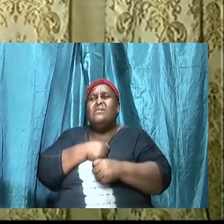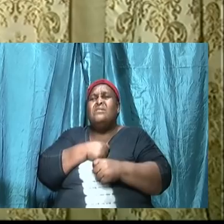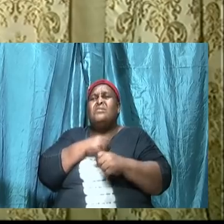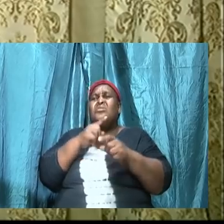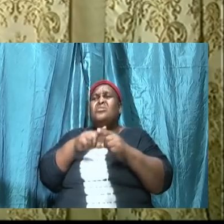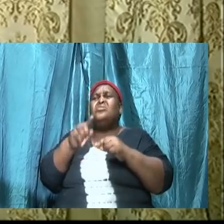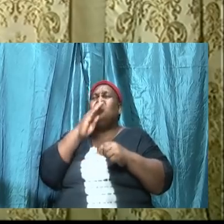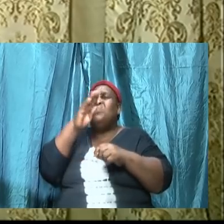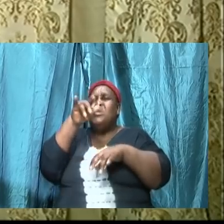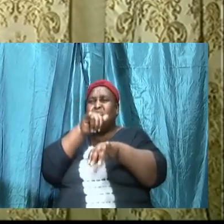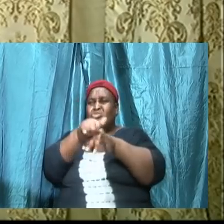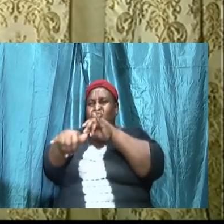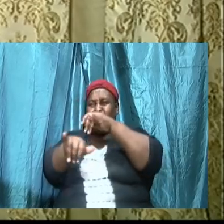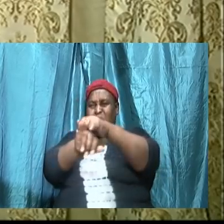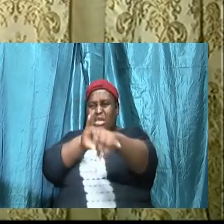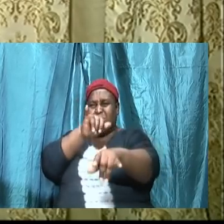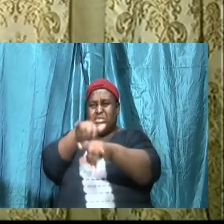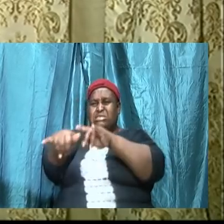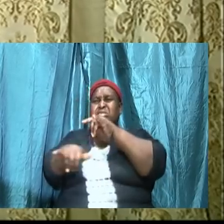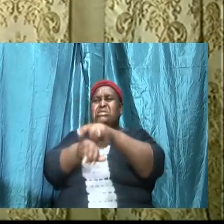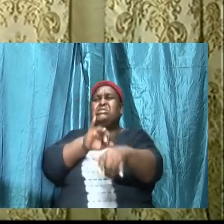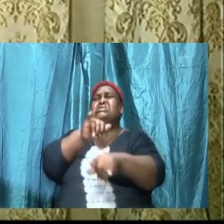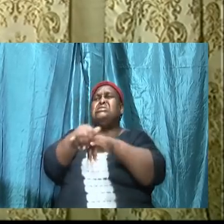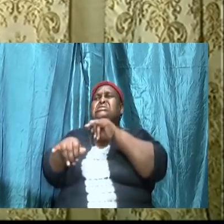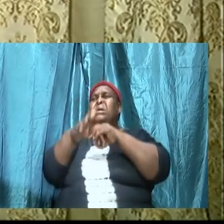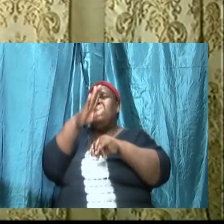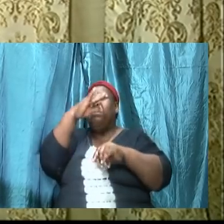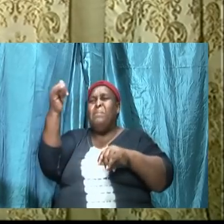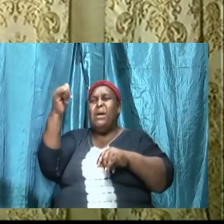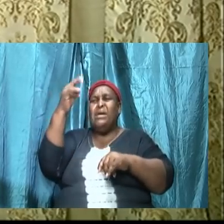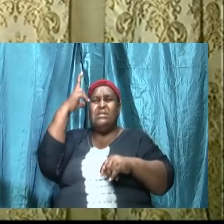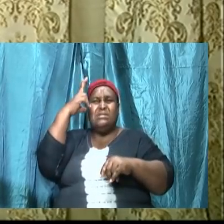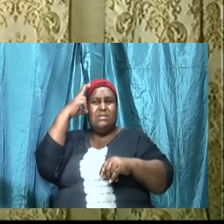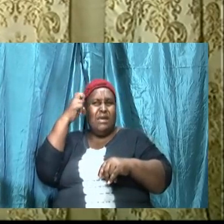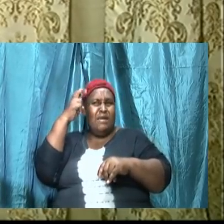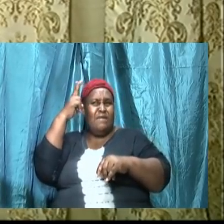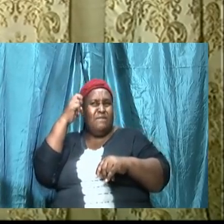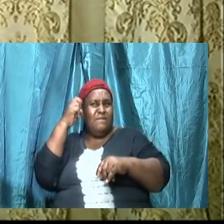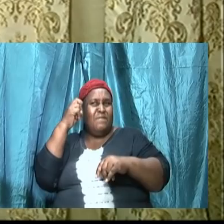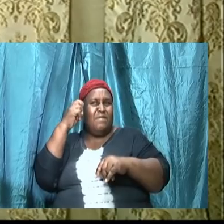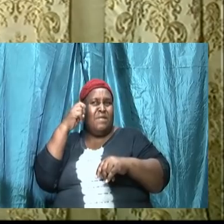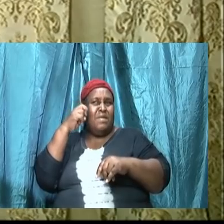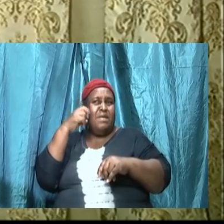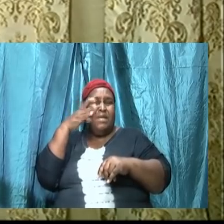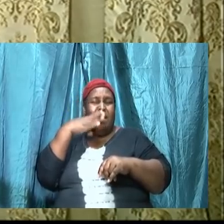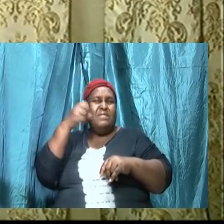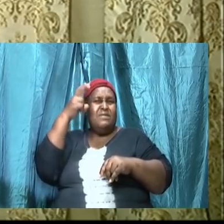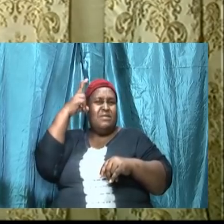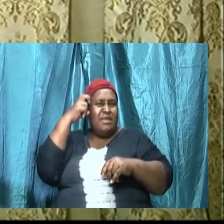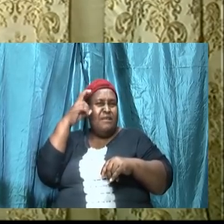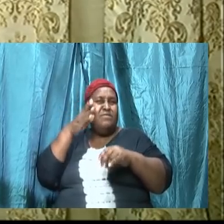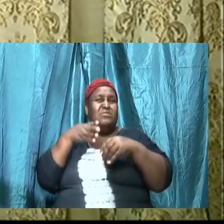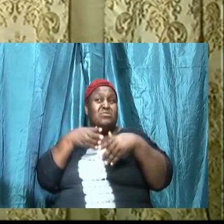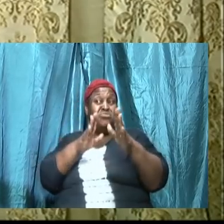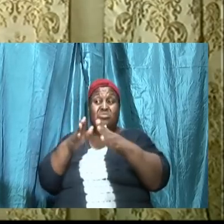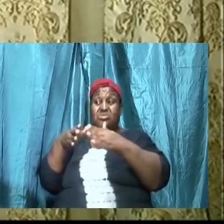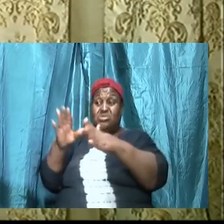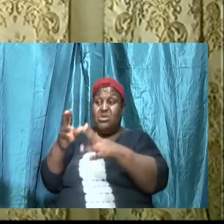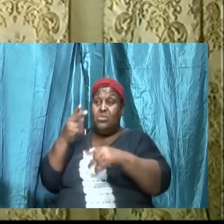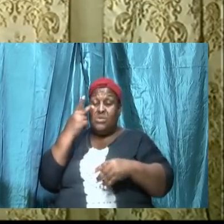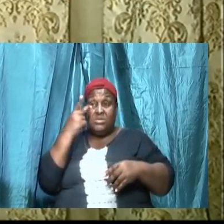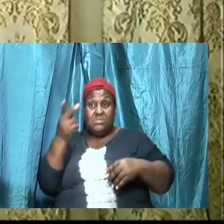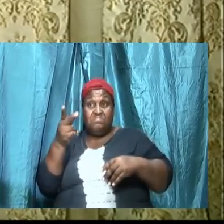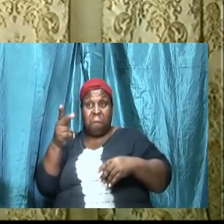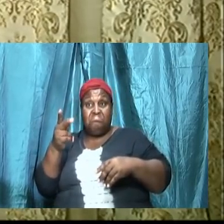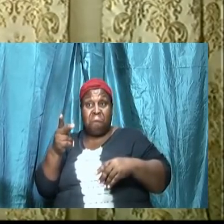and then to be deceived by the devil and his strategies we will see very shortly are always along